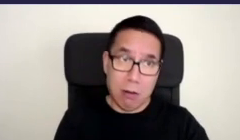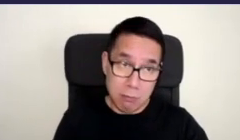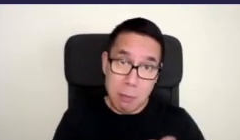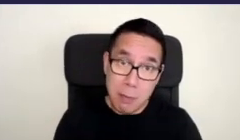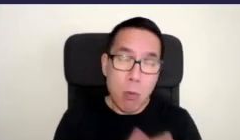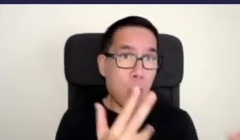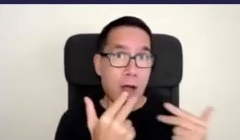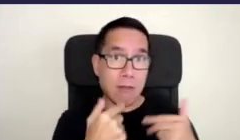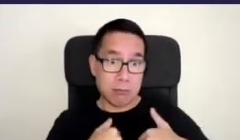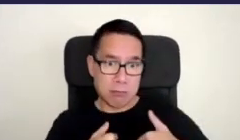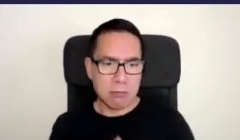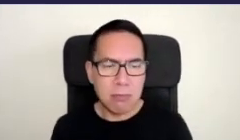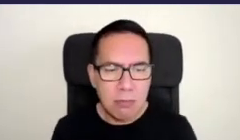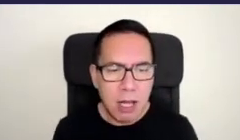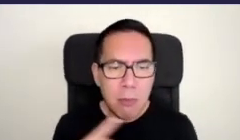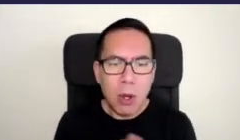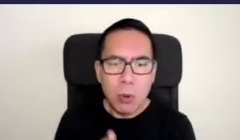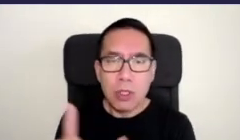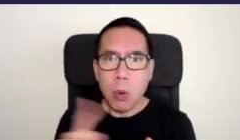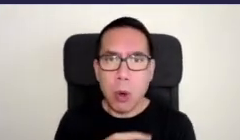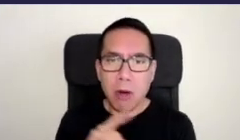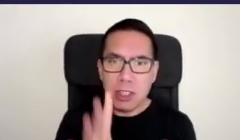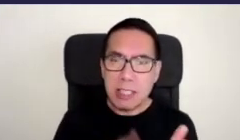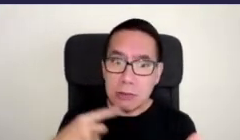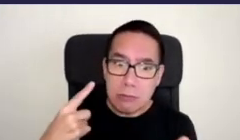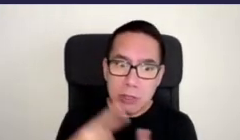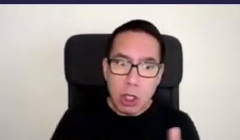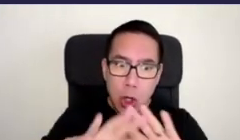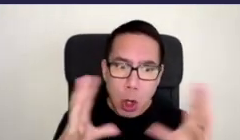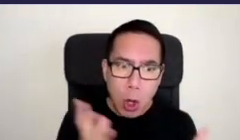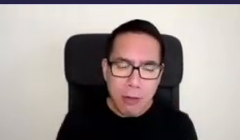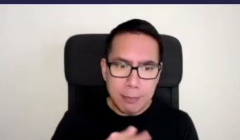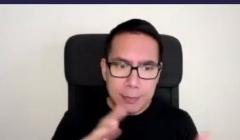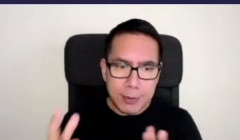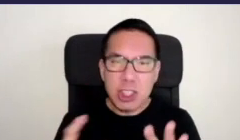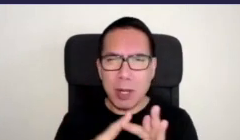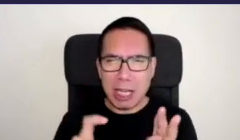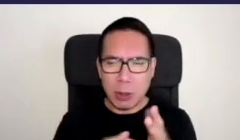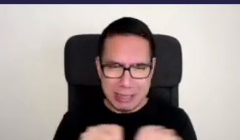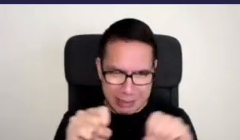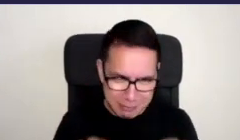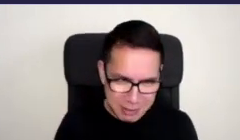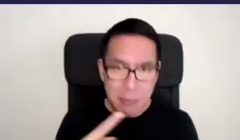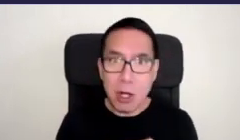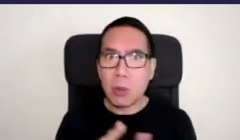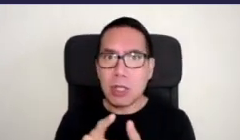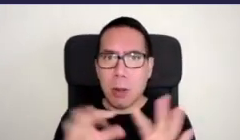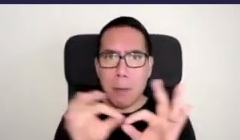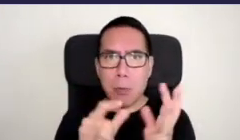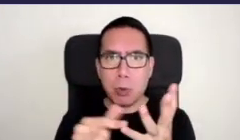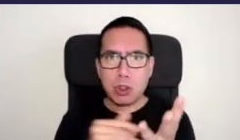decade was the decade of ecosystem restoration of course then the black summer bushfires happened and really all of